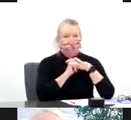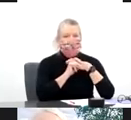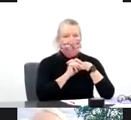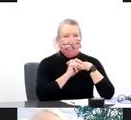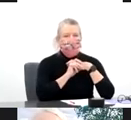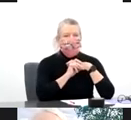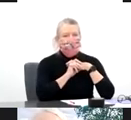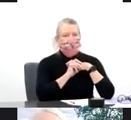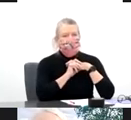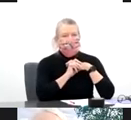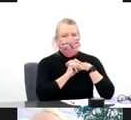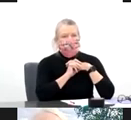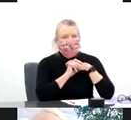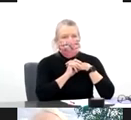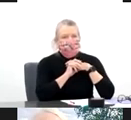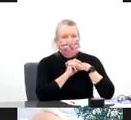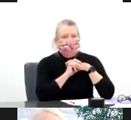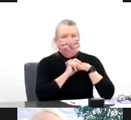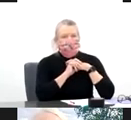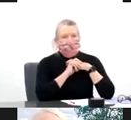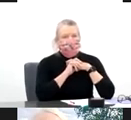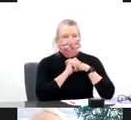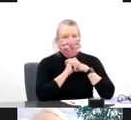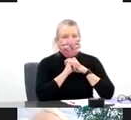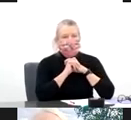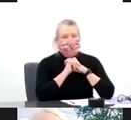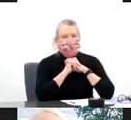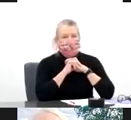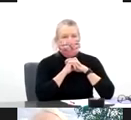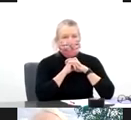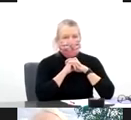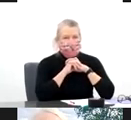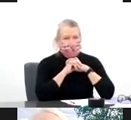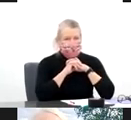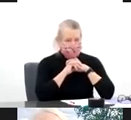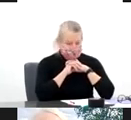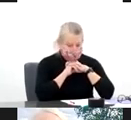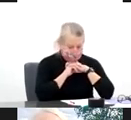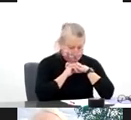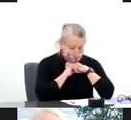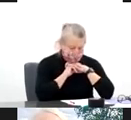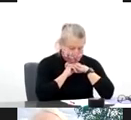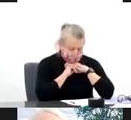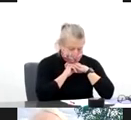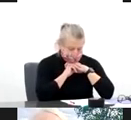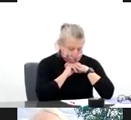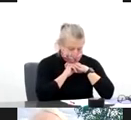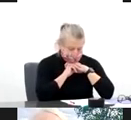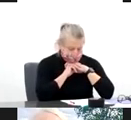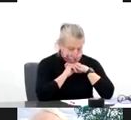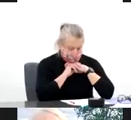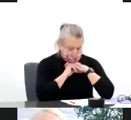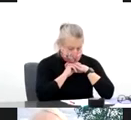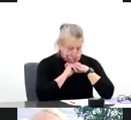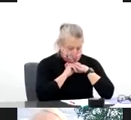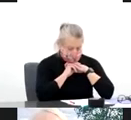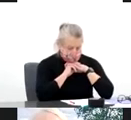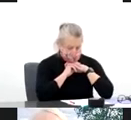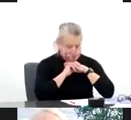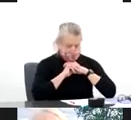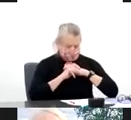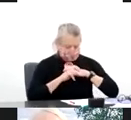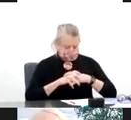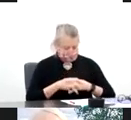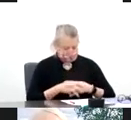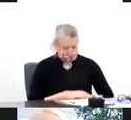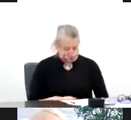And in fact, just to be clear on the terminology, the disease itself is called COVID